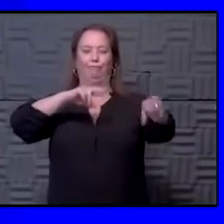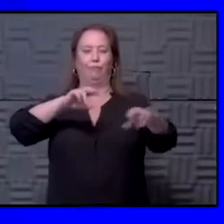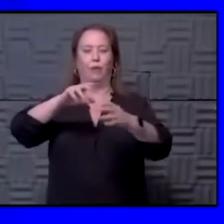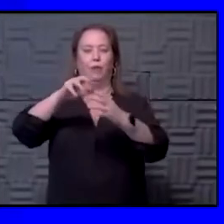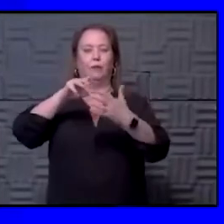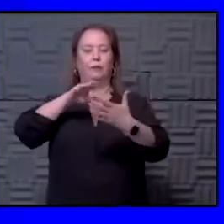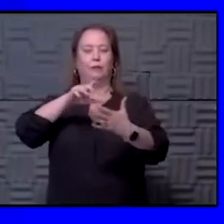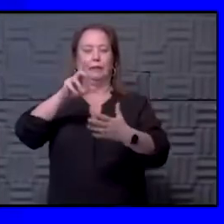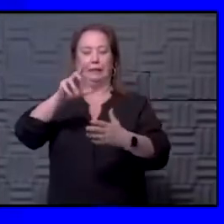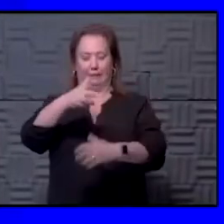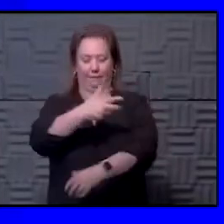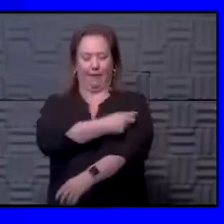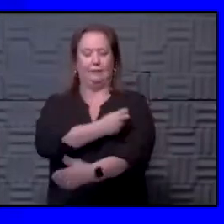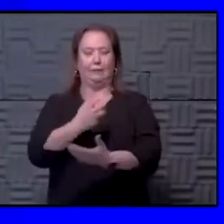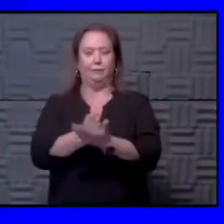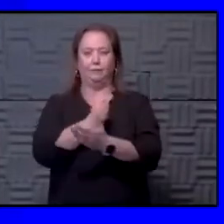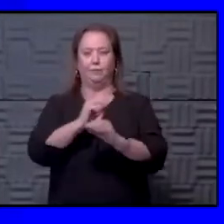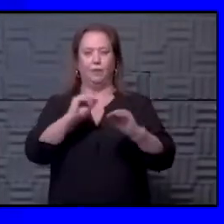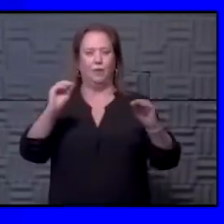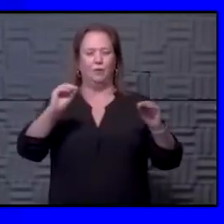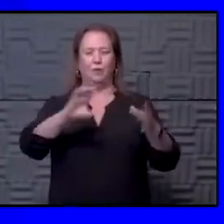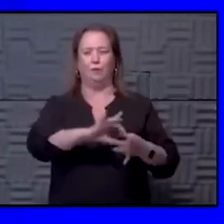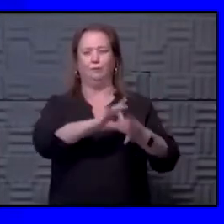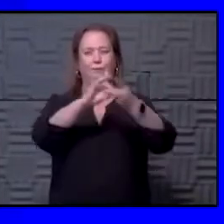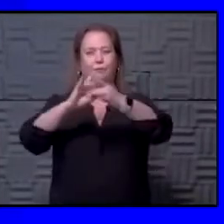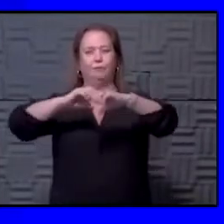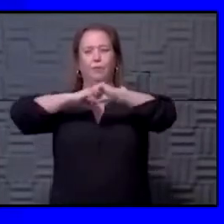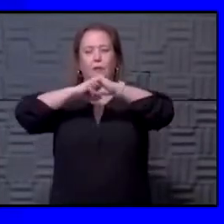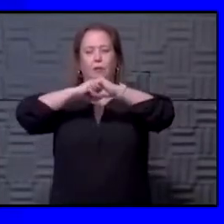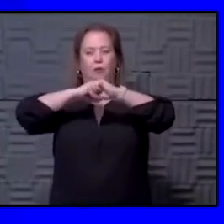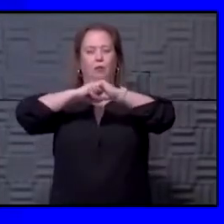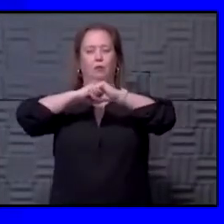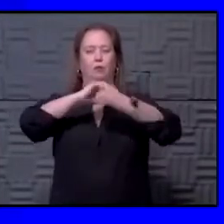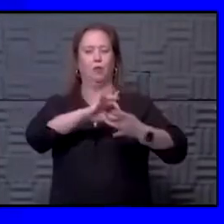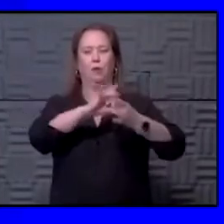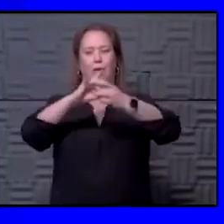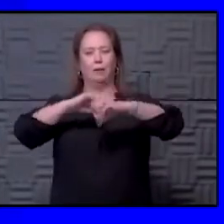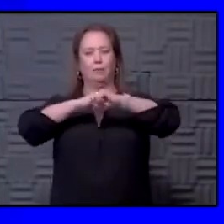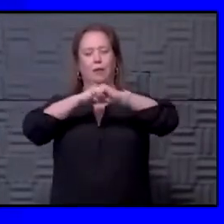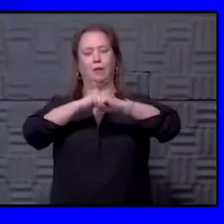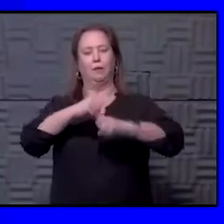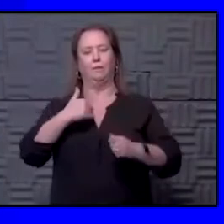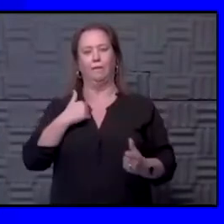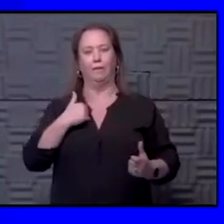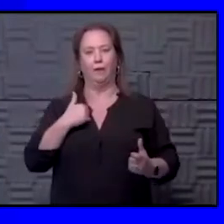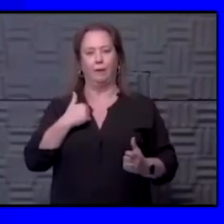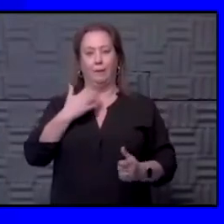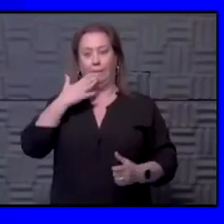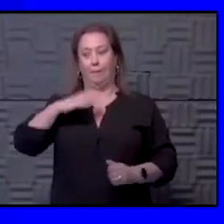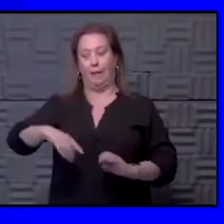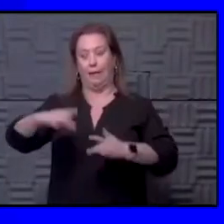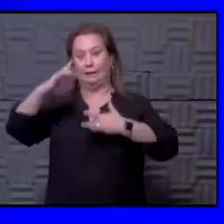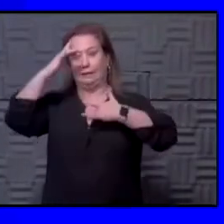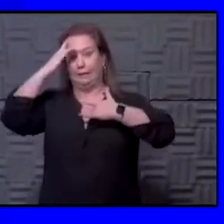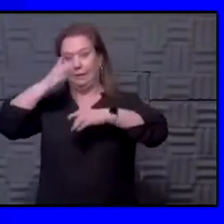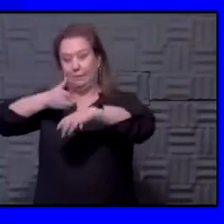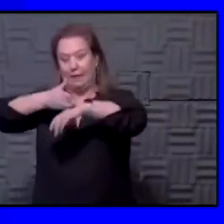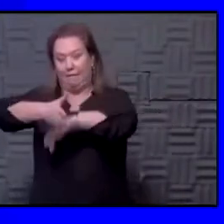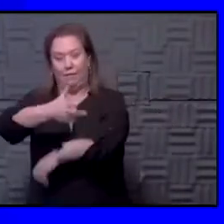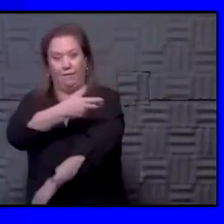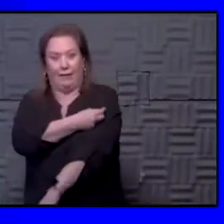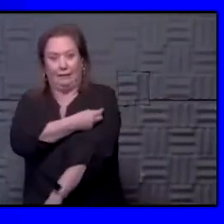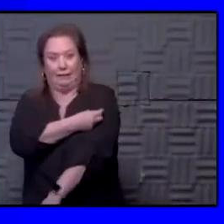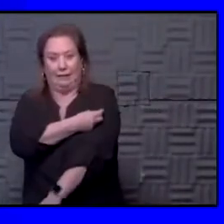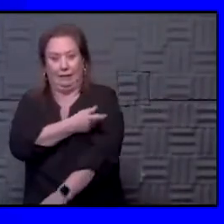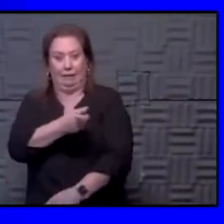get that vaccine. There is no correlation of protection or no correlation of having bad symptoms after the vaccine doses